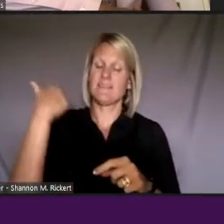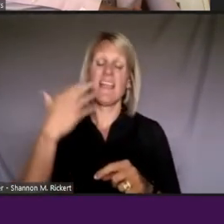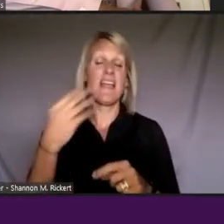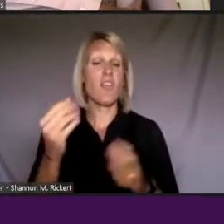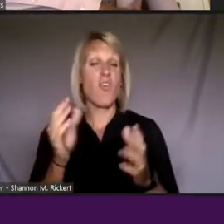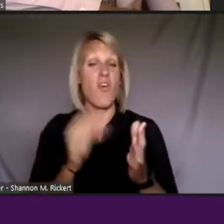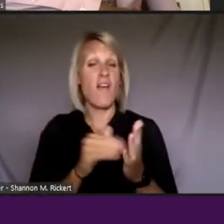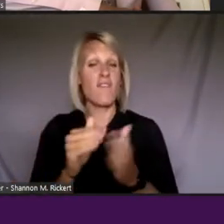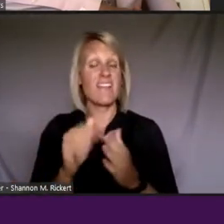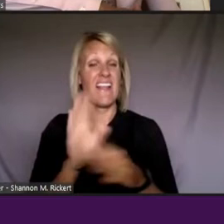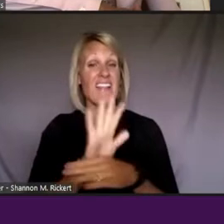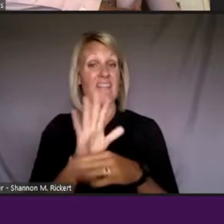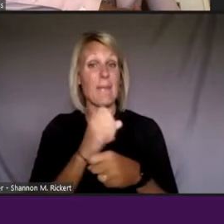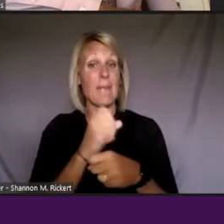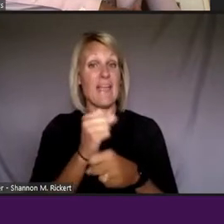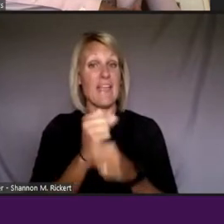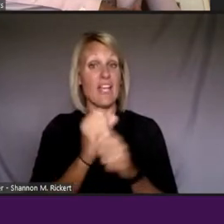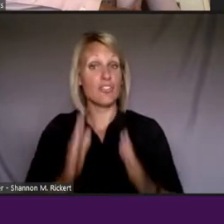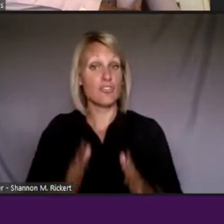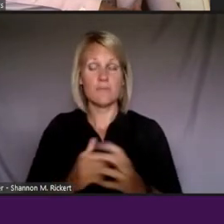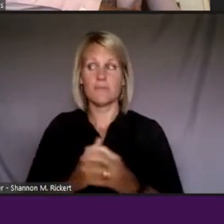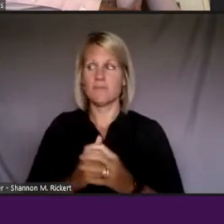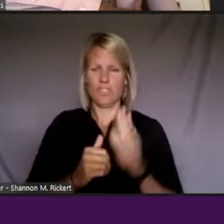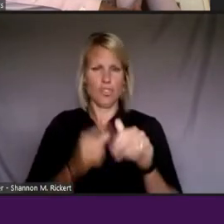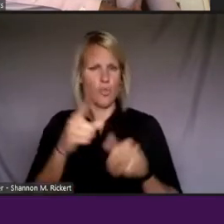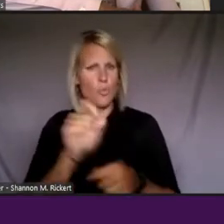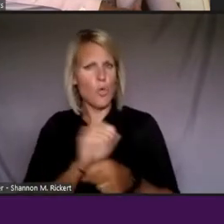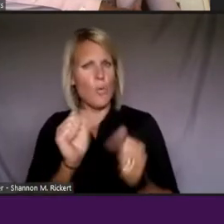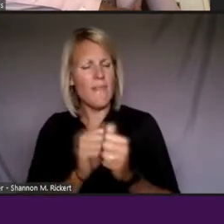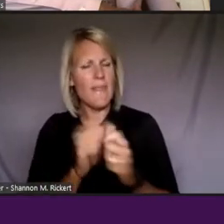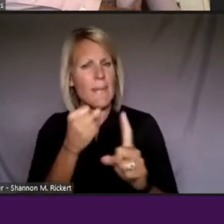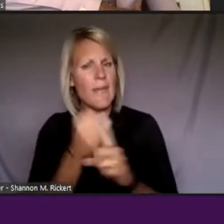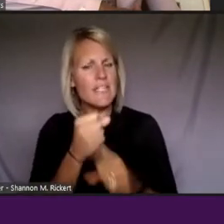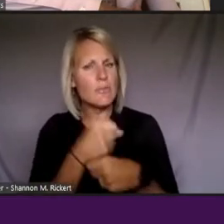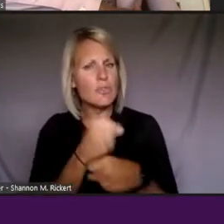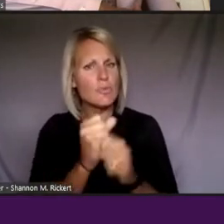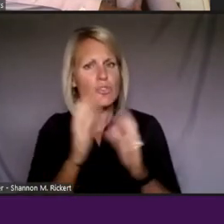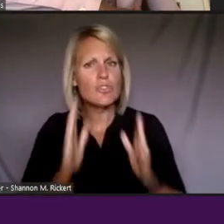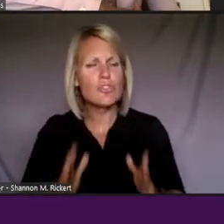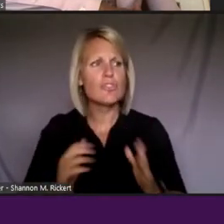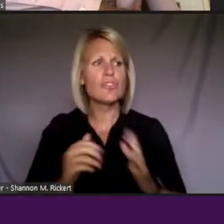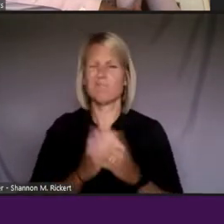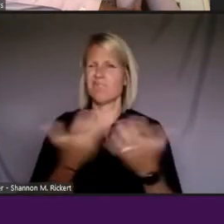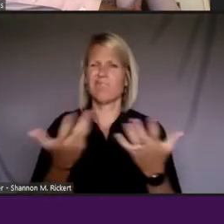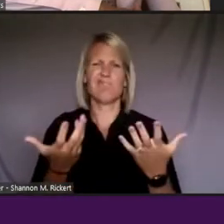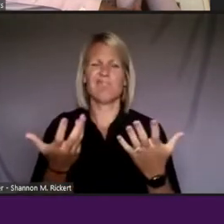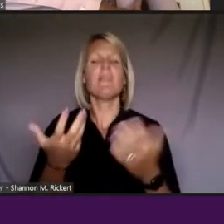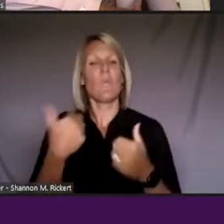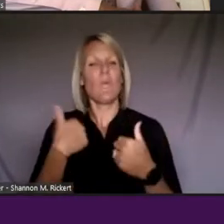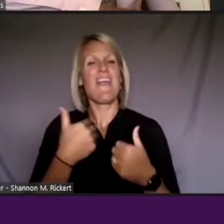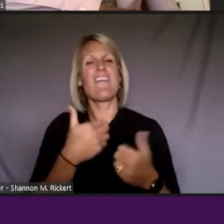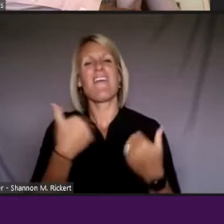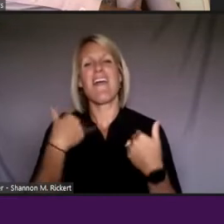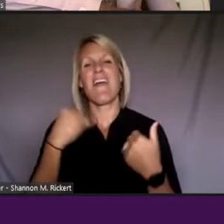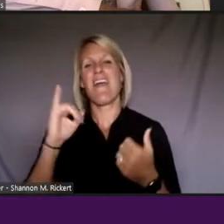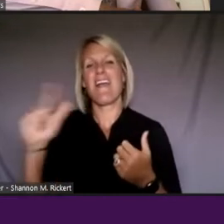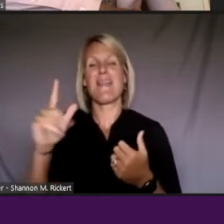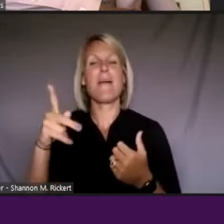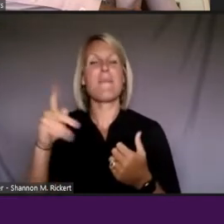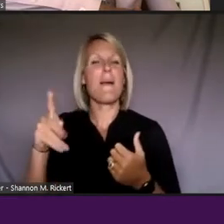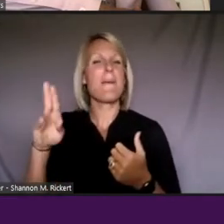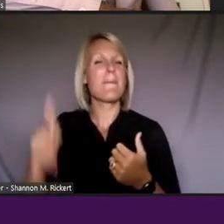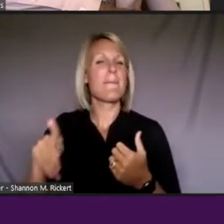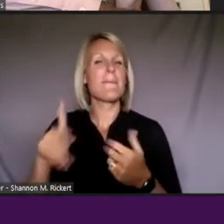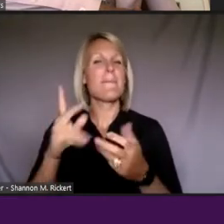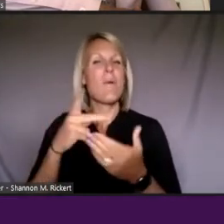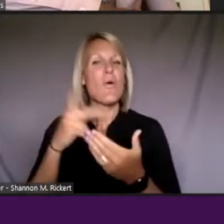is, you know, do you work with impact producers? Or how does this all come together? As I mentioned, we have an IL pop-up program, we have a new town